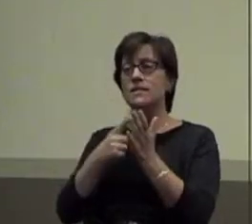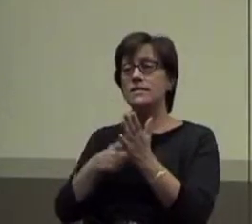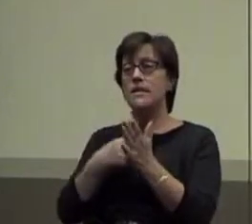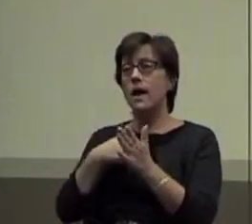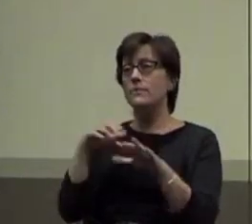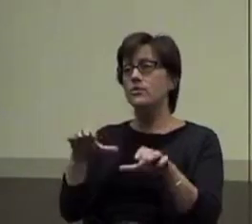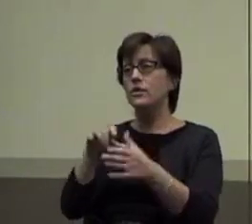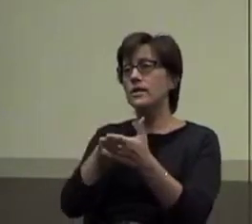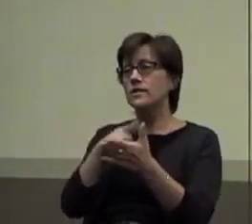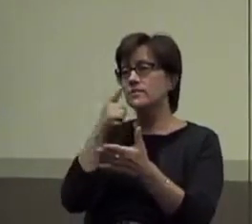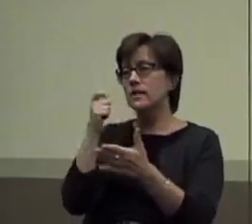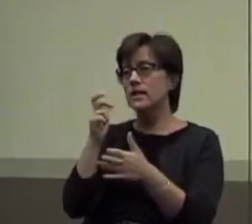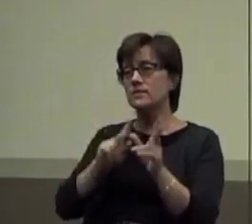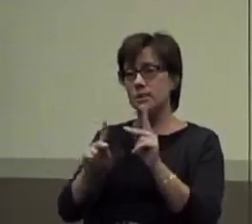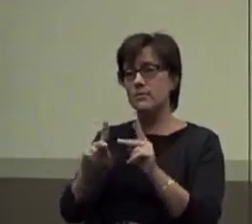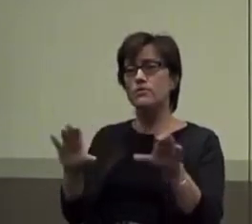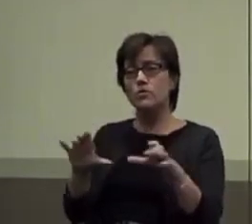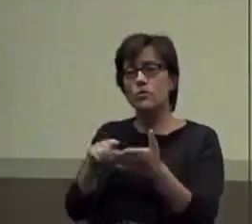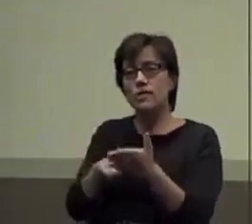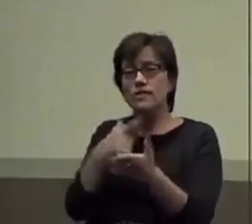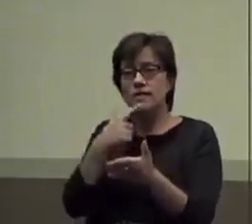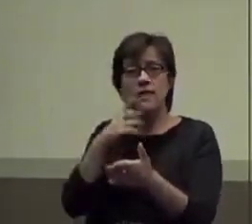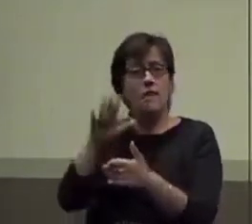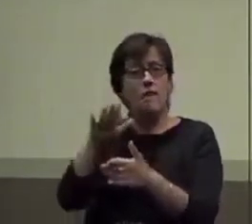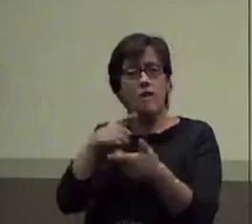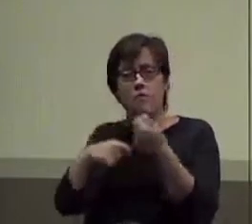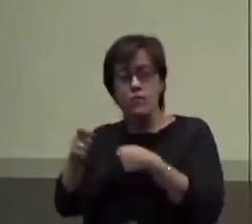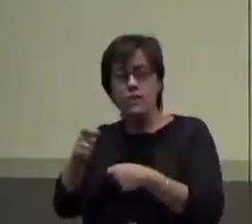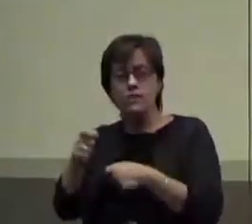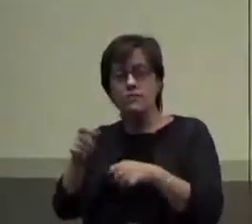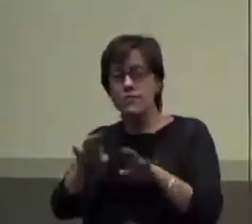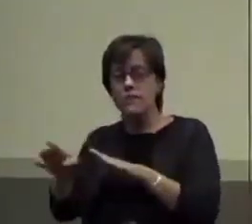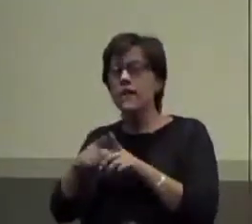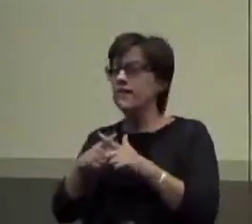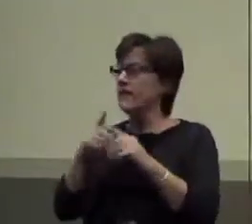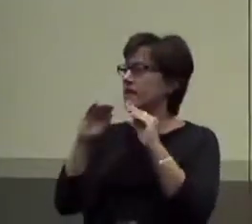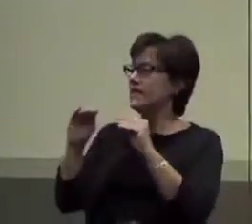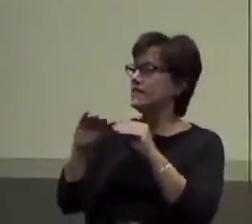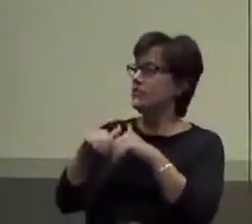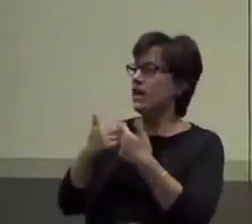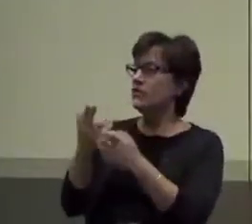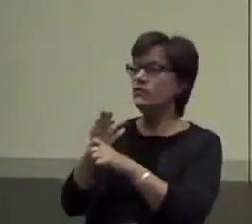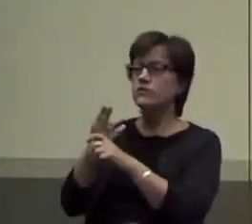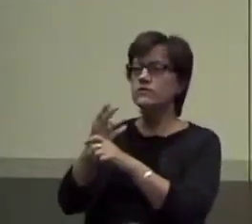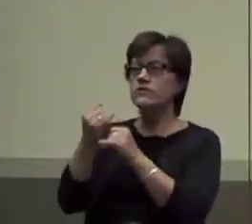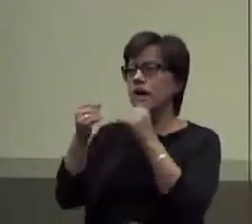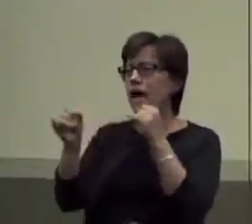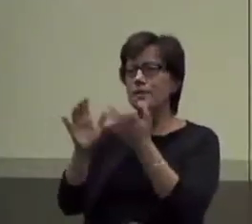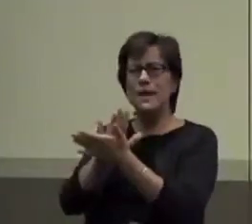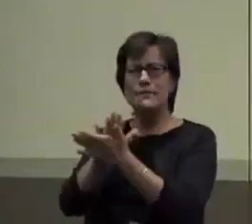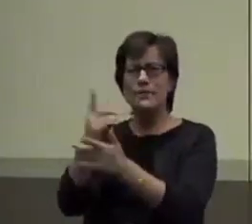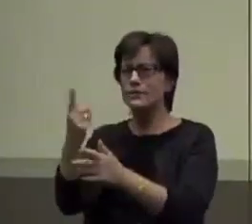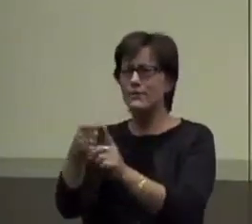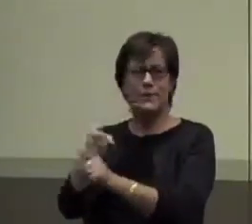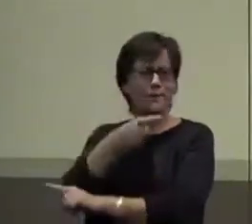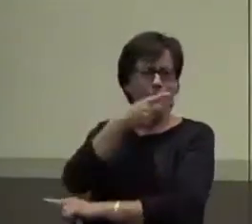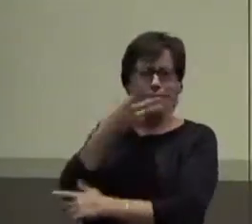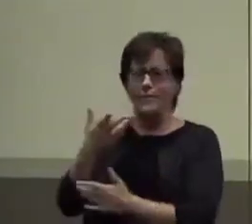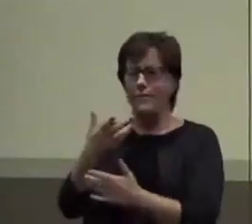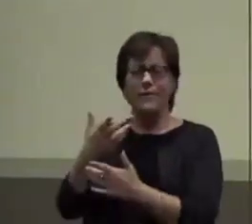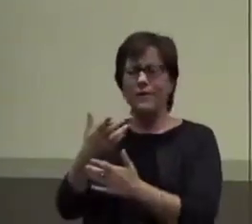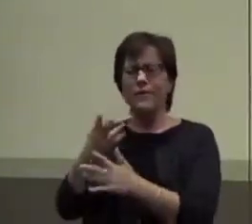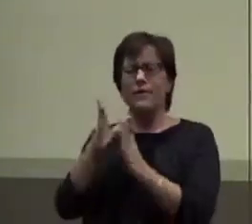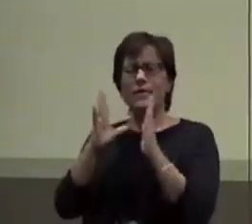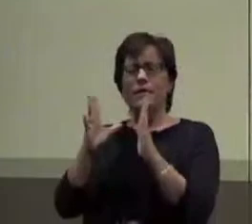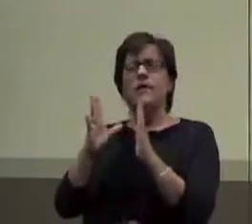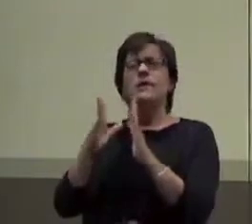I'm doing this because people do this. They say the replacement behavior. And they go ahead and teach her how to use the line paper or something. Again. We want to